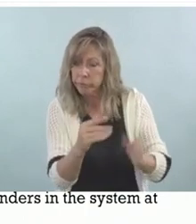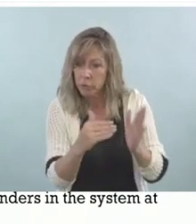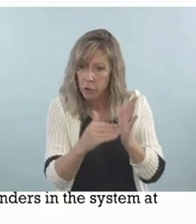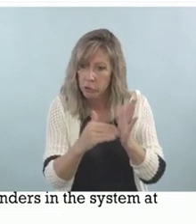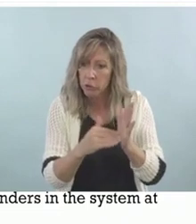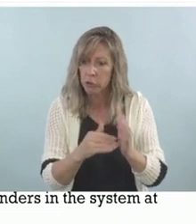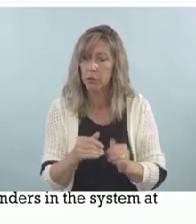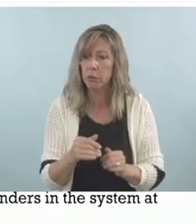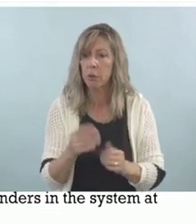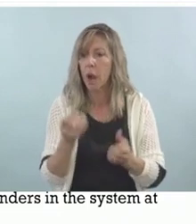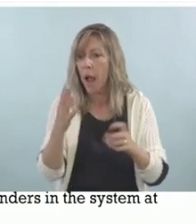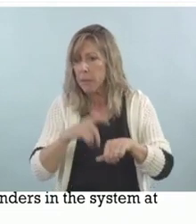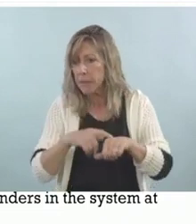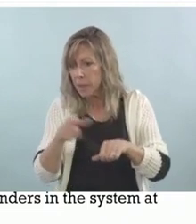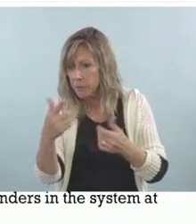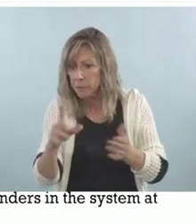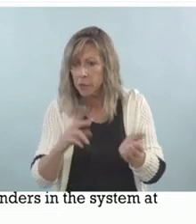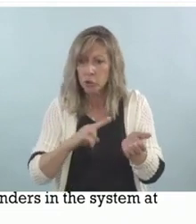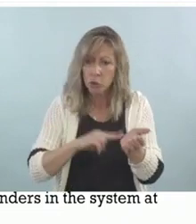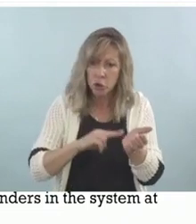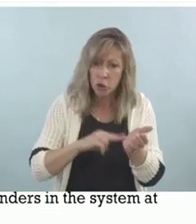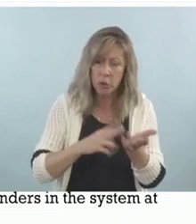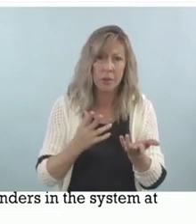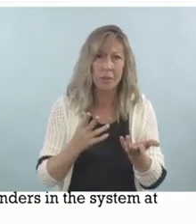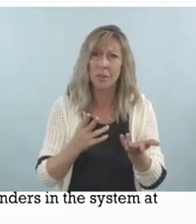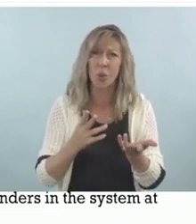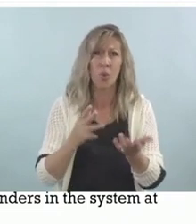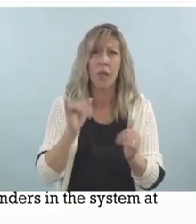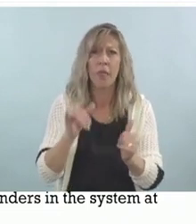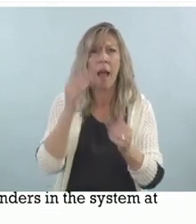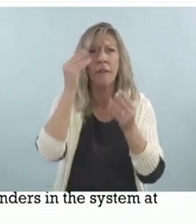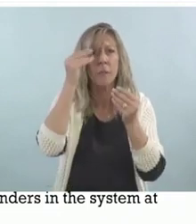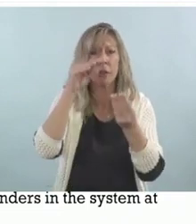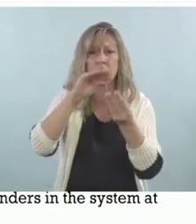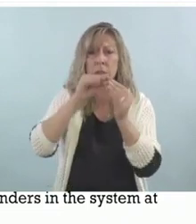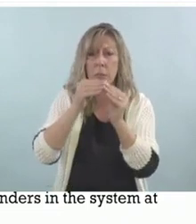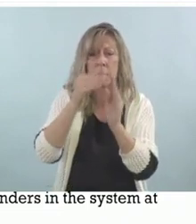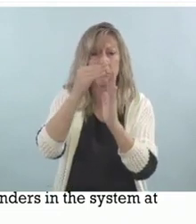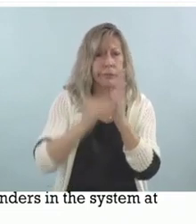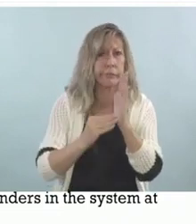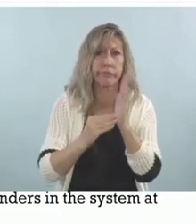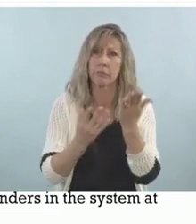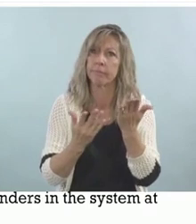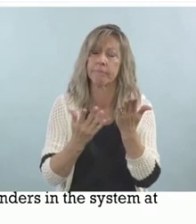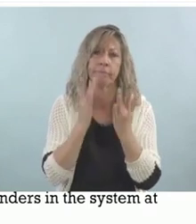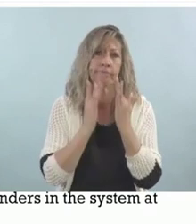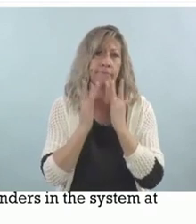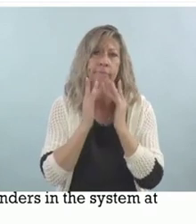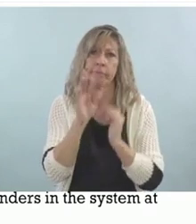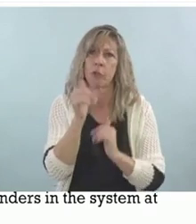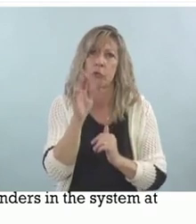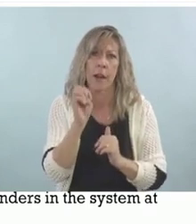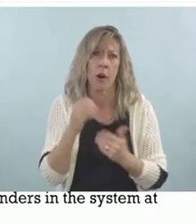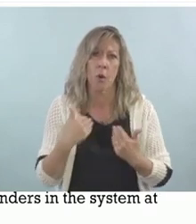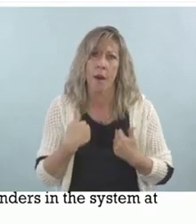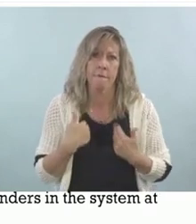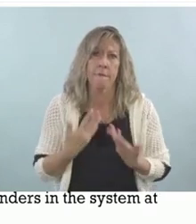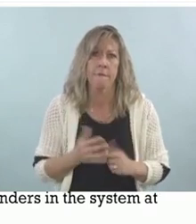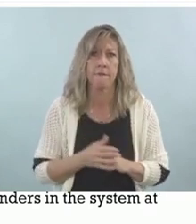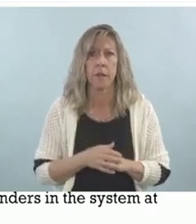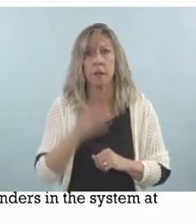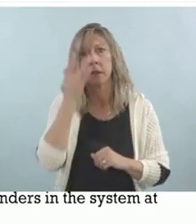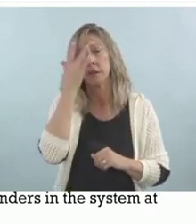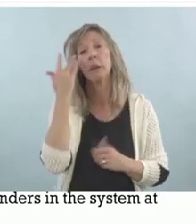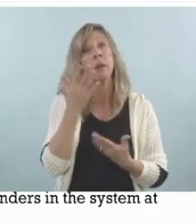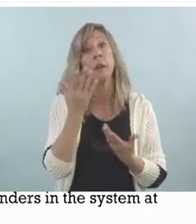keep track of those people. So specific numbers. And then, of course, we have so many states. The states, you know, report